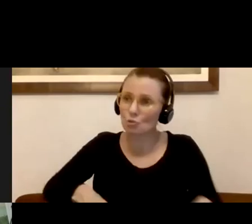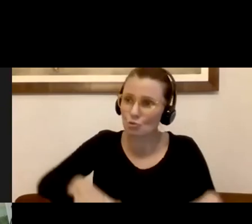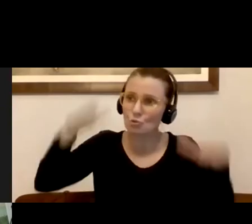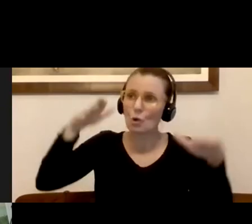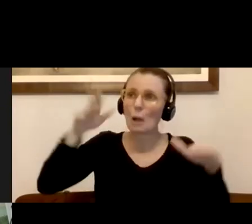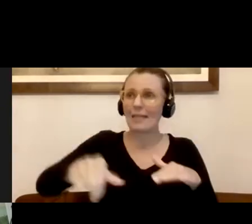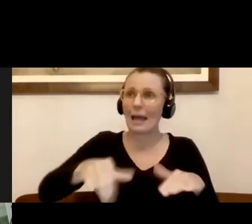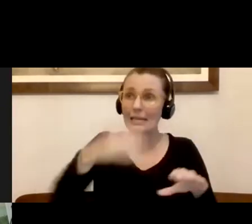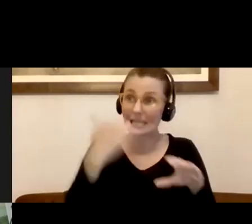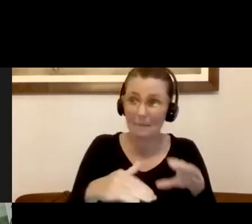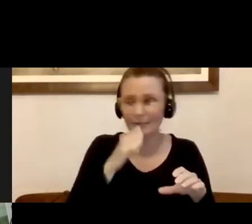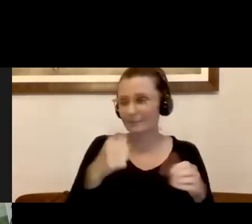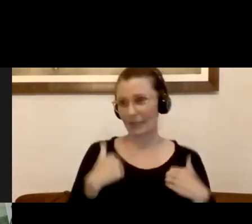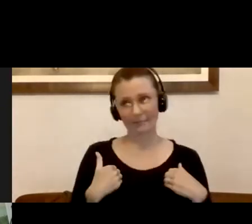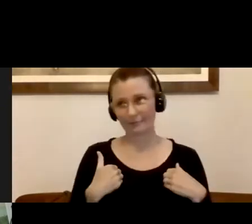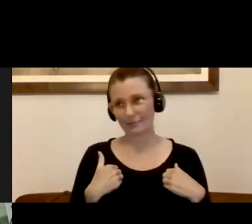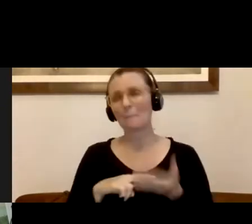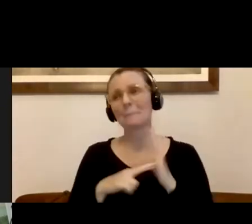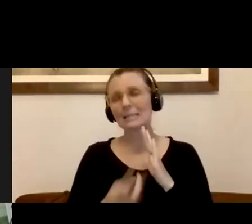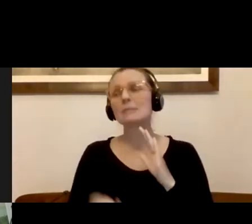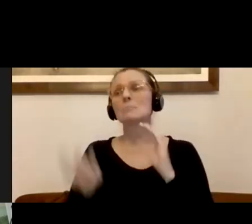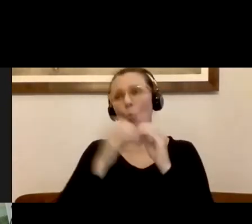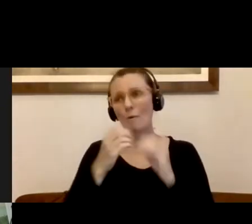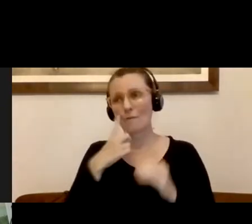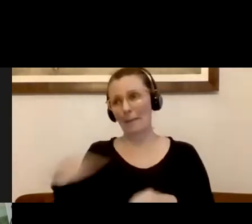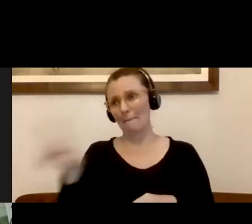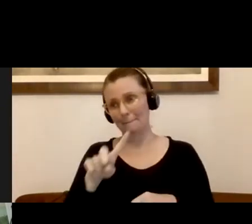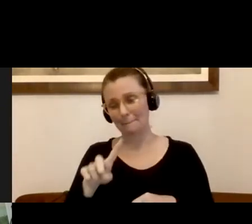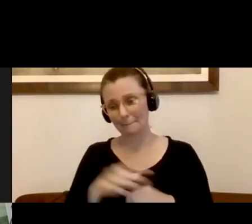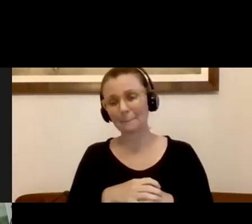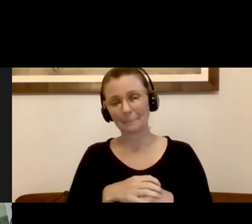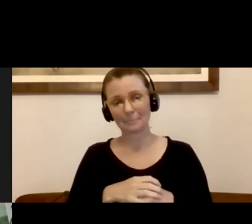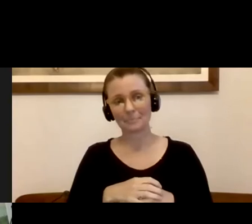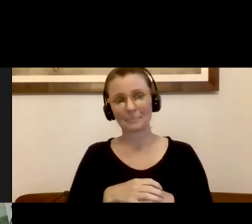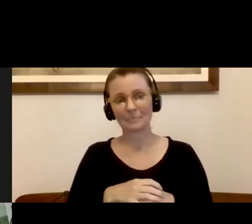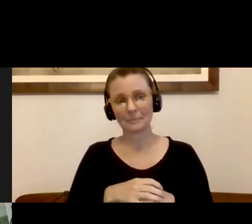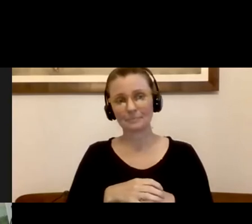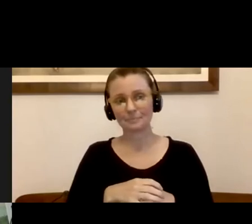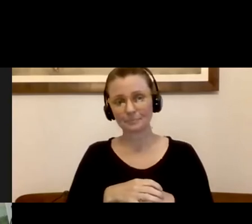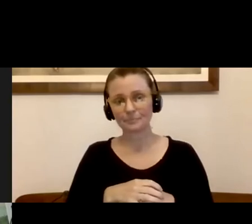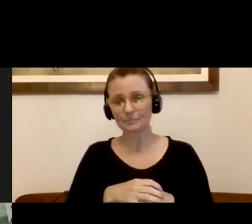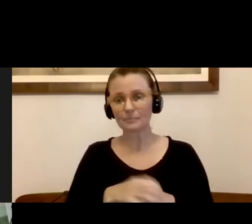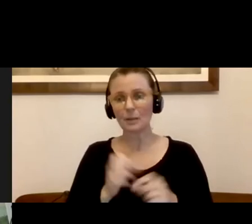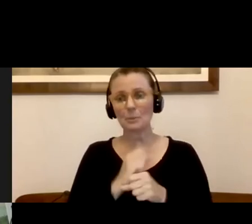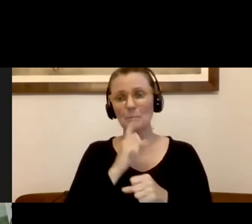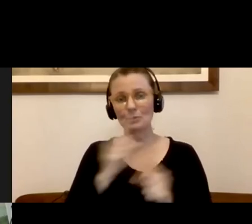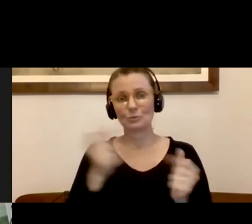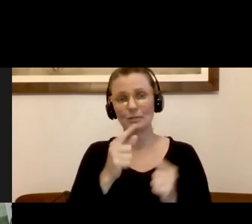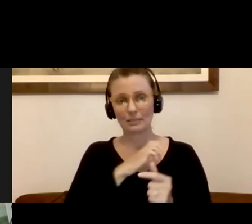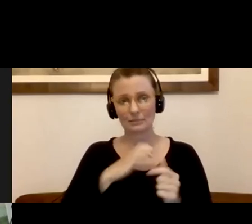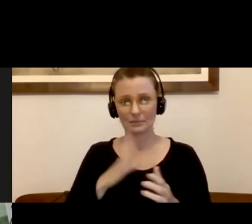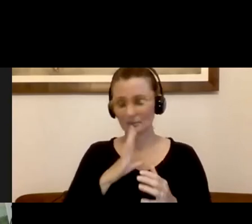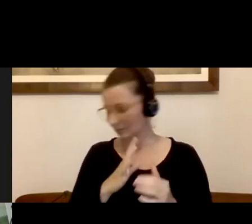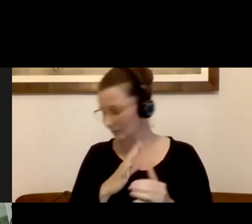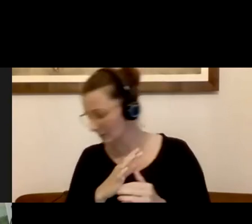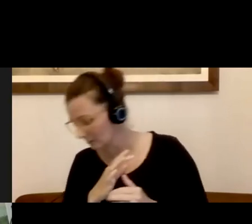so much. So thank you, um, counselor Valentine. And I will make sure I get a fly into all the counselors to get that out there. Thank you. And this next